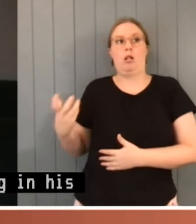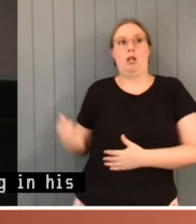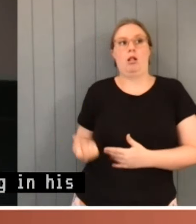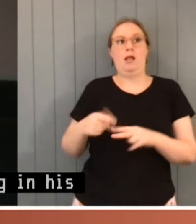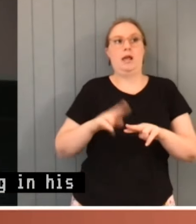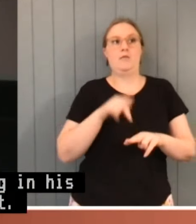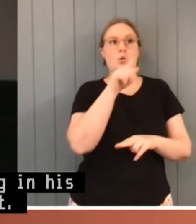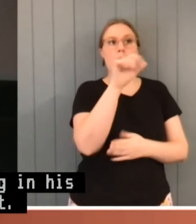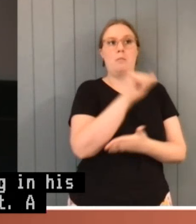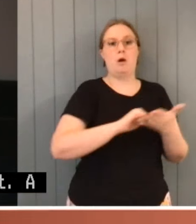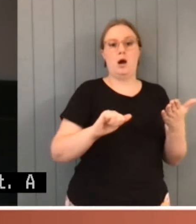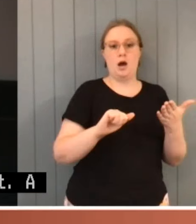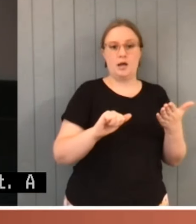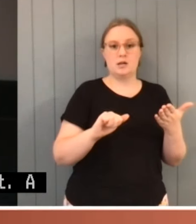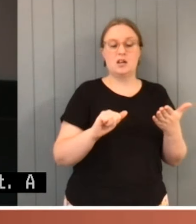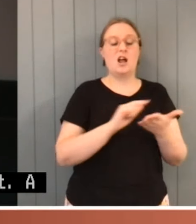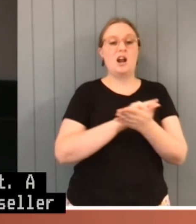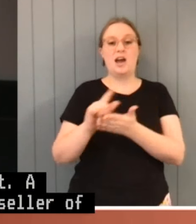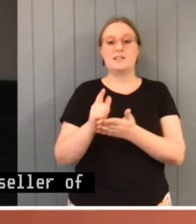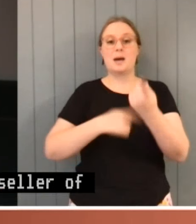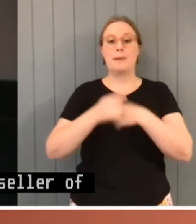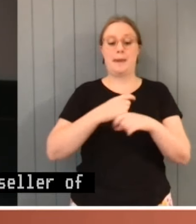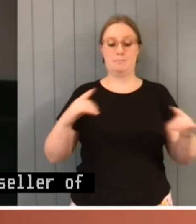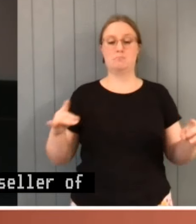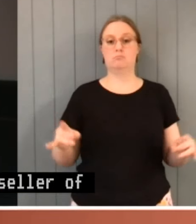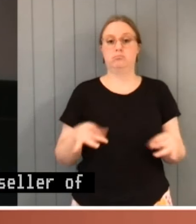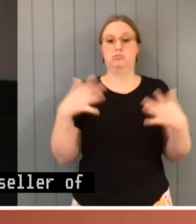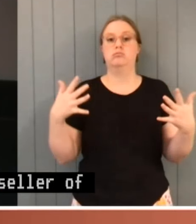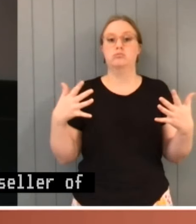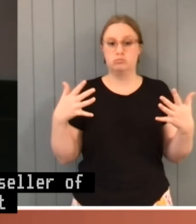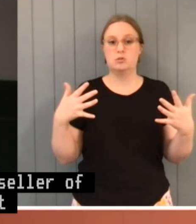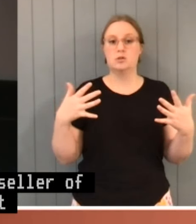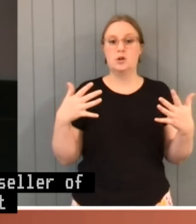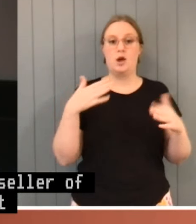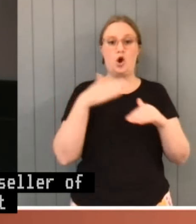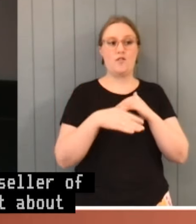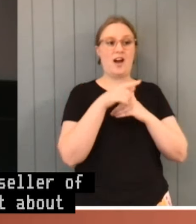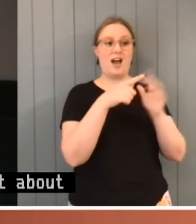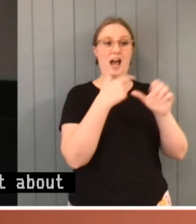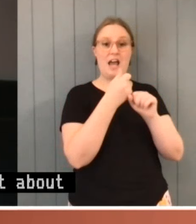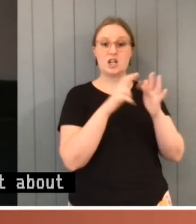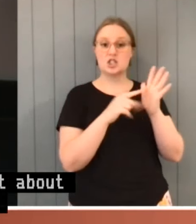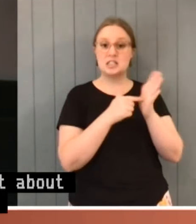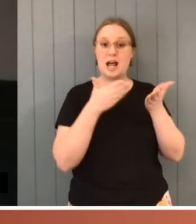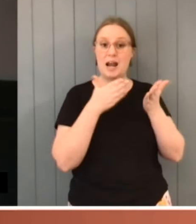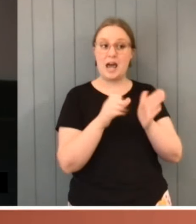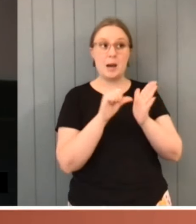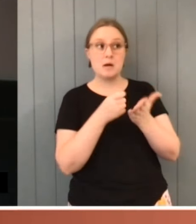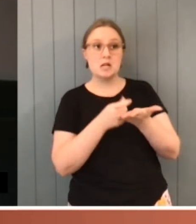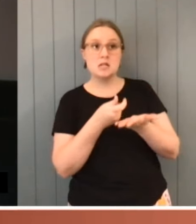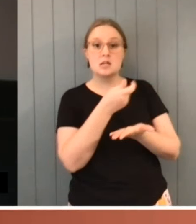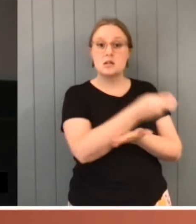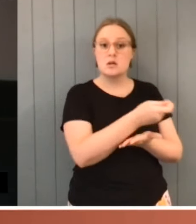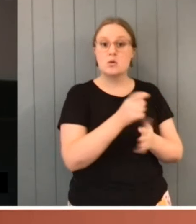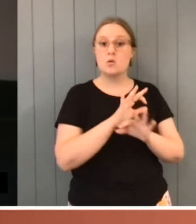land and the land agent about the agent's entitlement to commission. The Supreme Court of Victoria held that the commission agreement